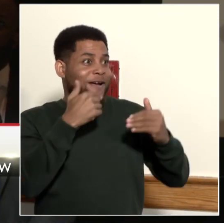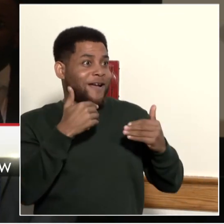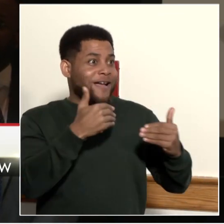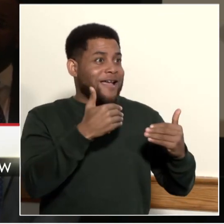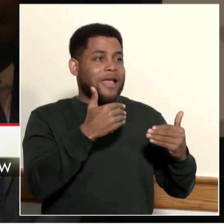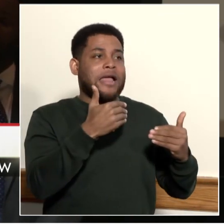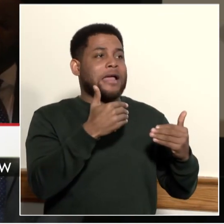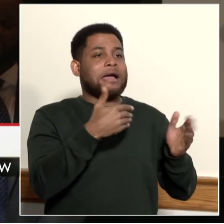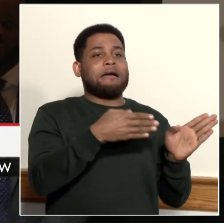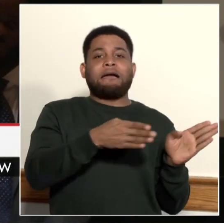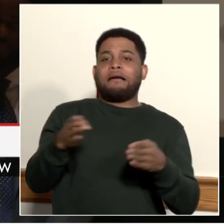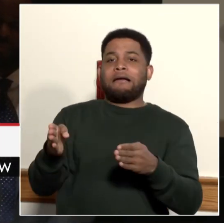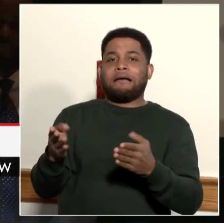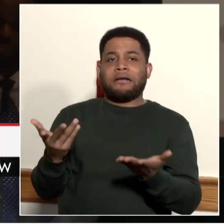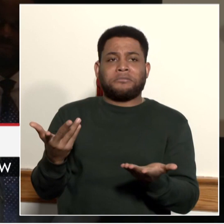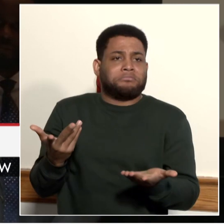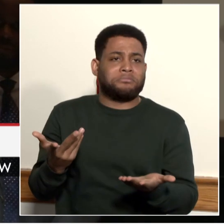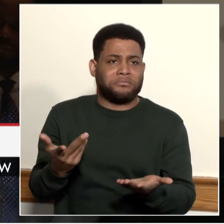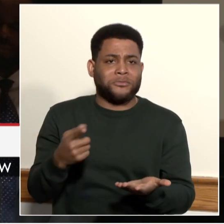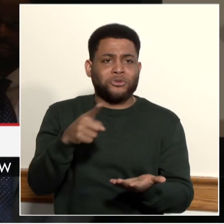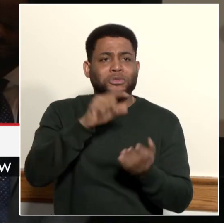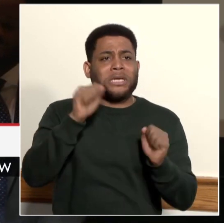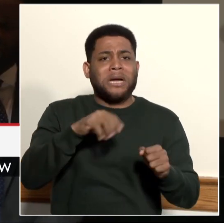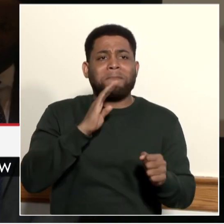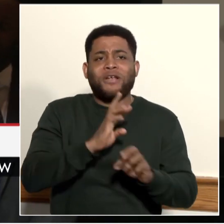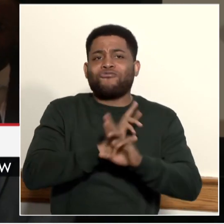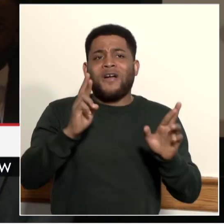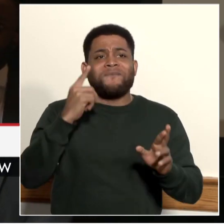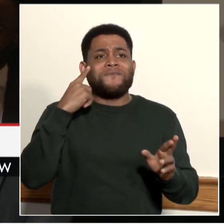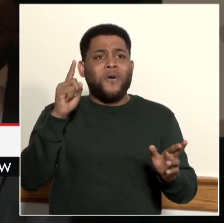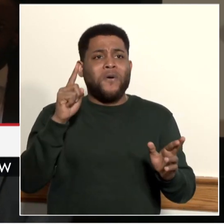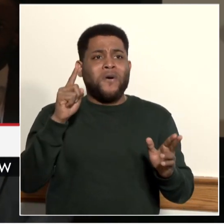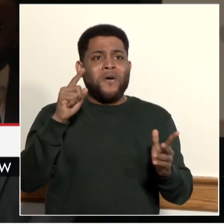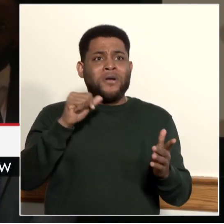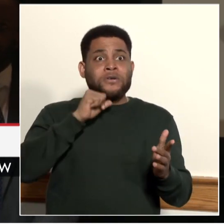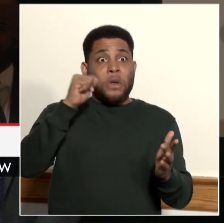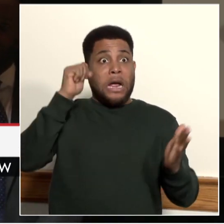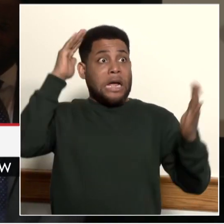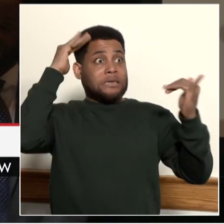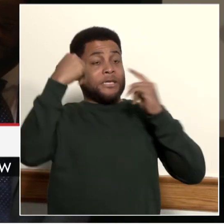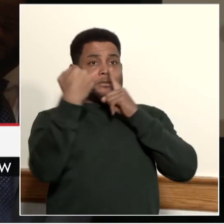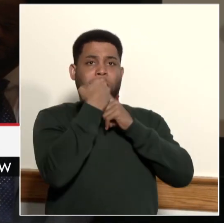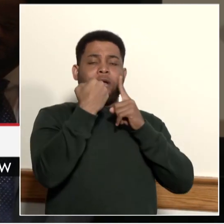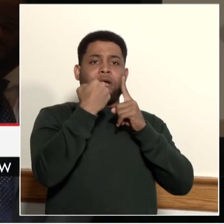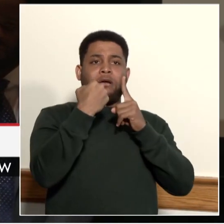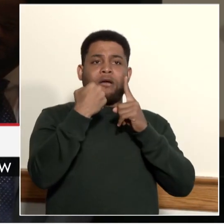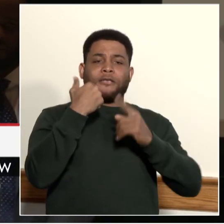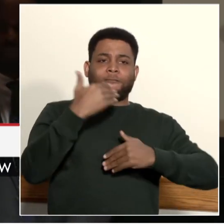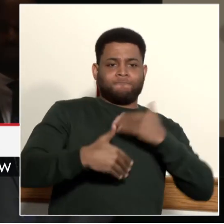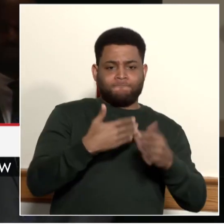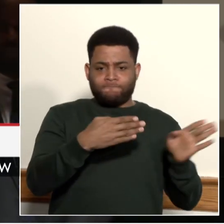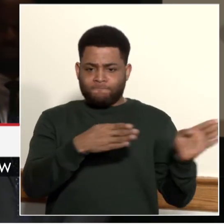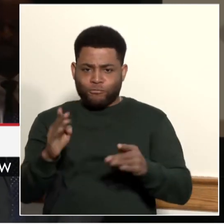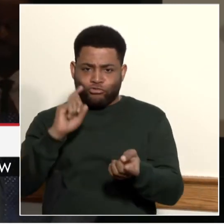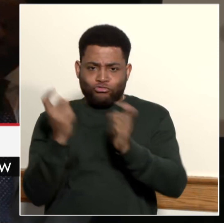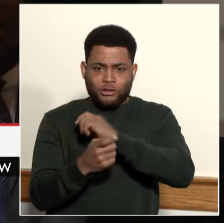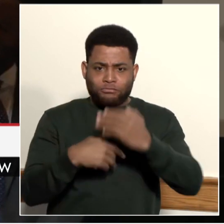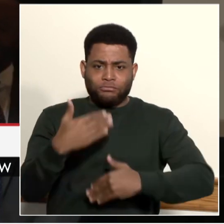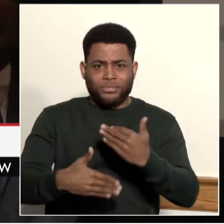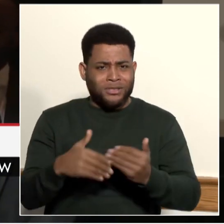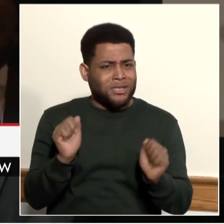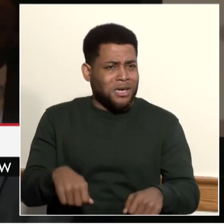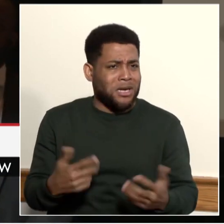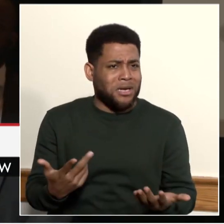for the unexpected. And know that wherever you are, what you achieve ultimately will be up to you and the